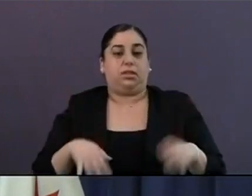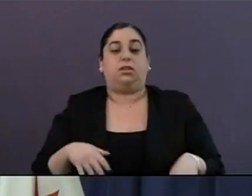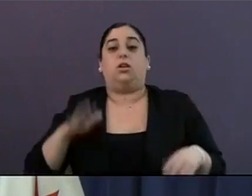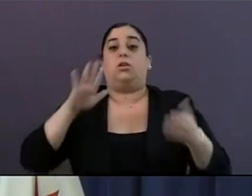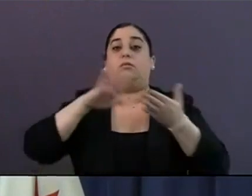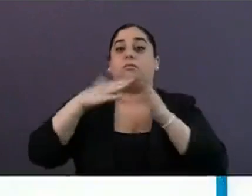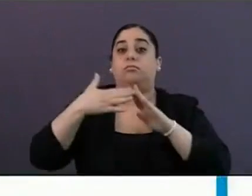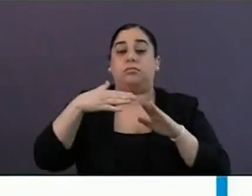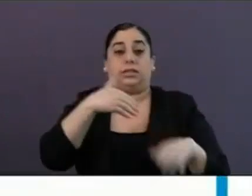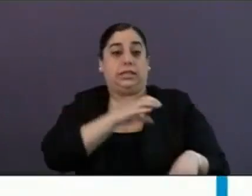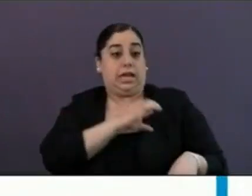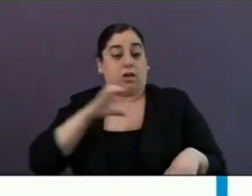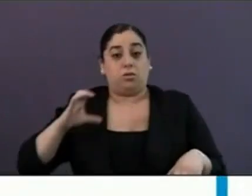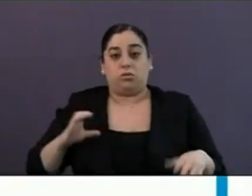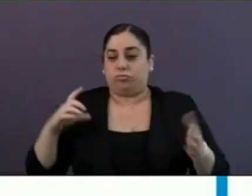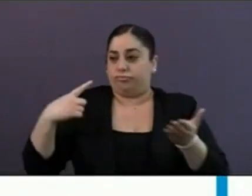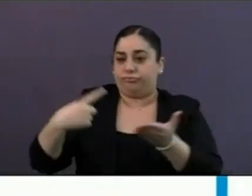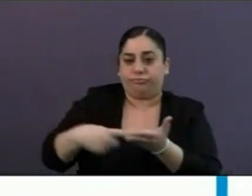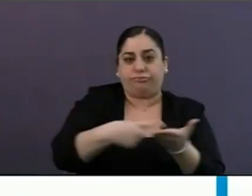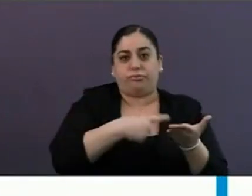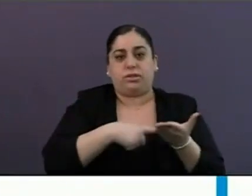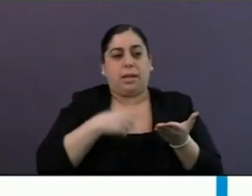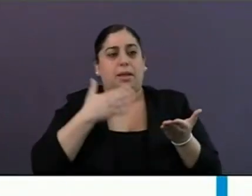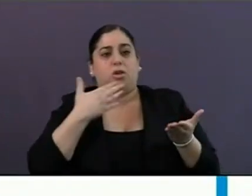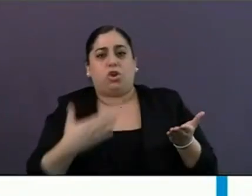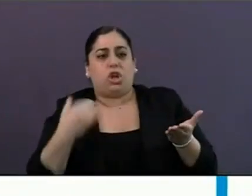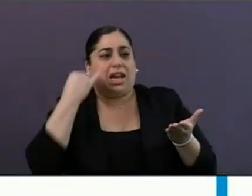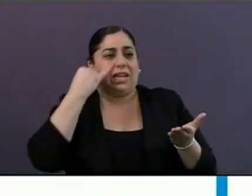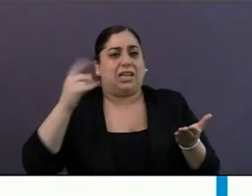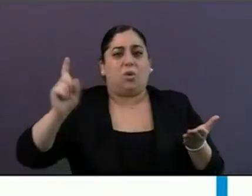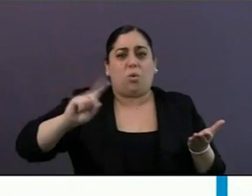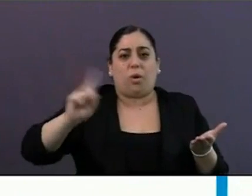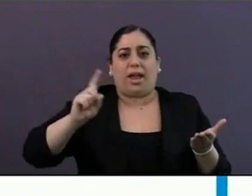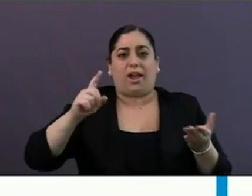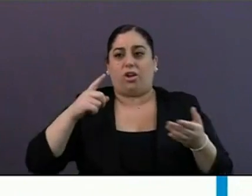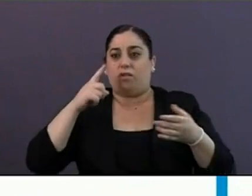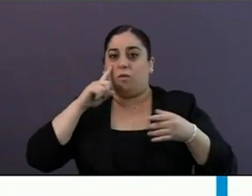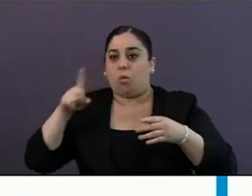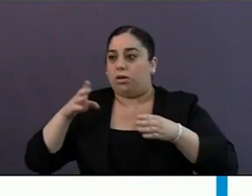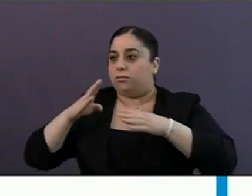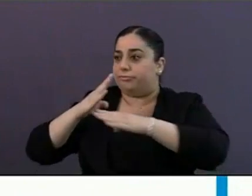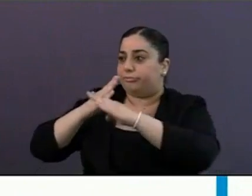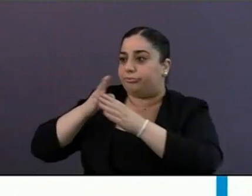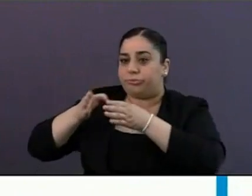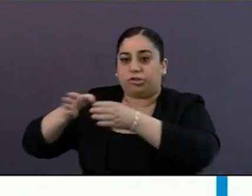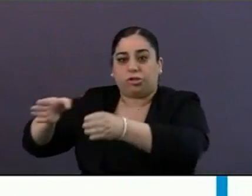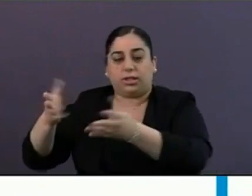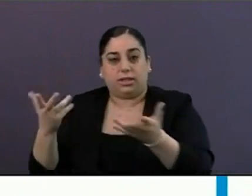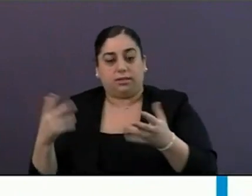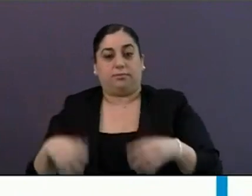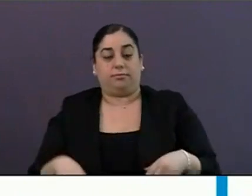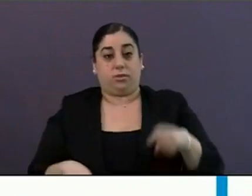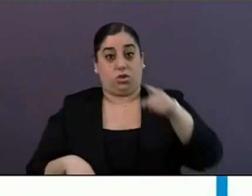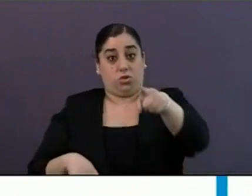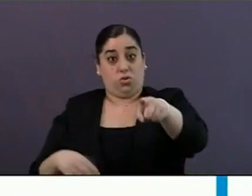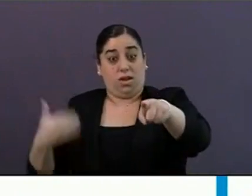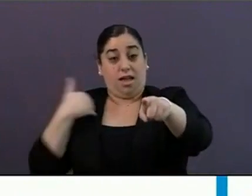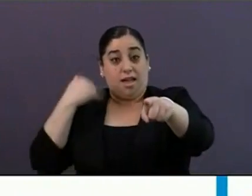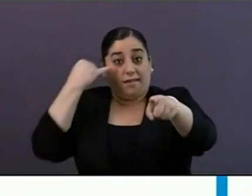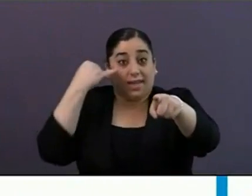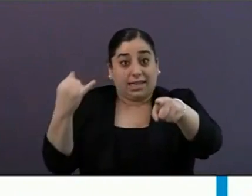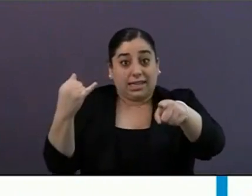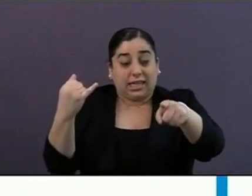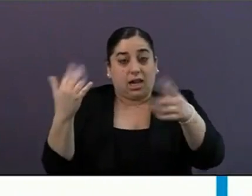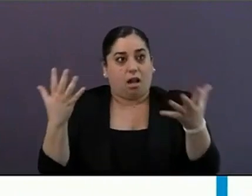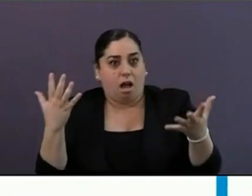but I also want to hear from you. And so if you have a Slow Street in your neighborhood or if you want to if you have an idea for a Slow Street in neighborhood or you want to